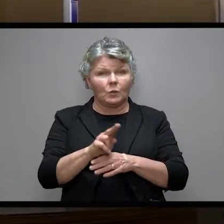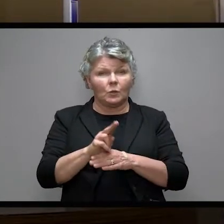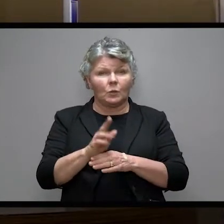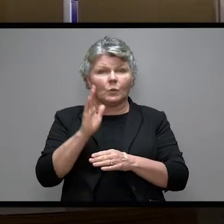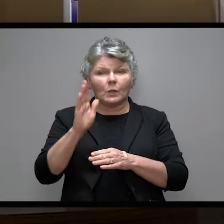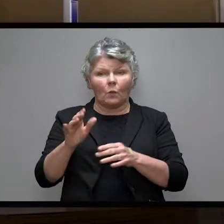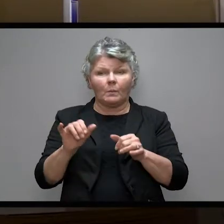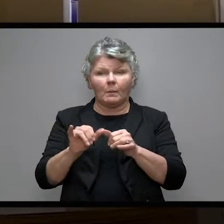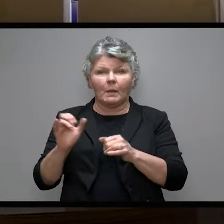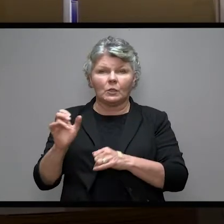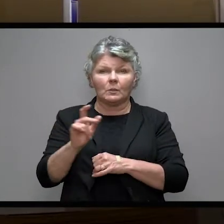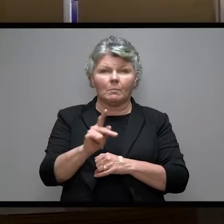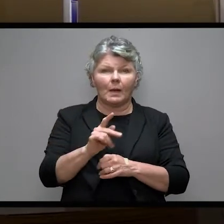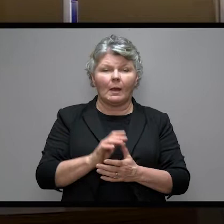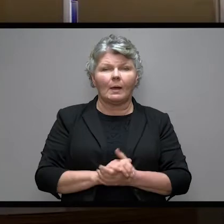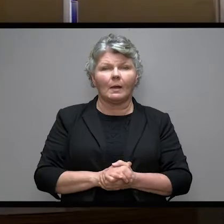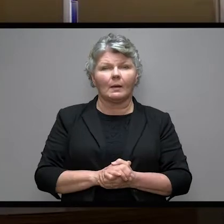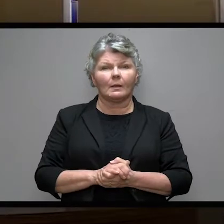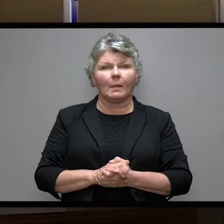measured back to you.